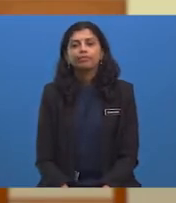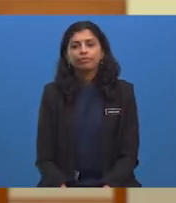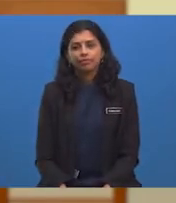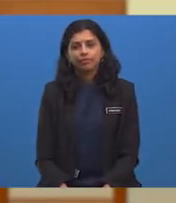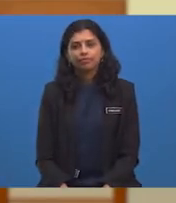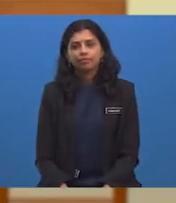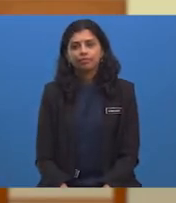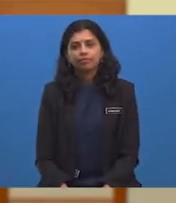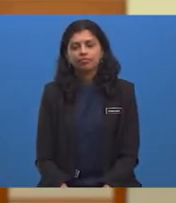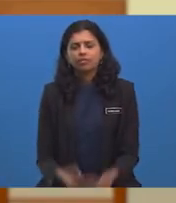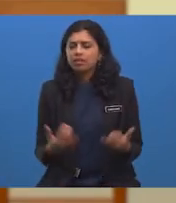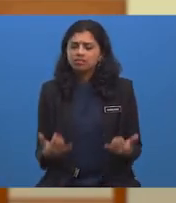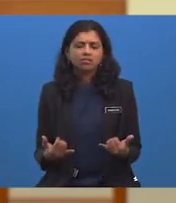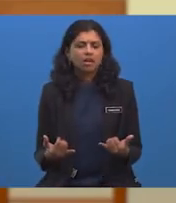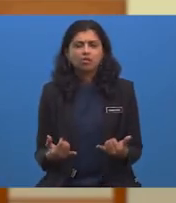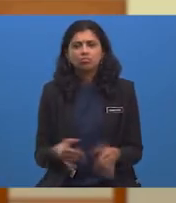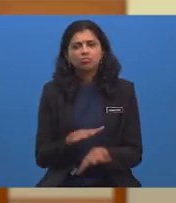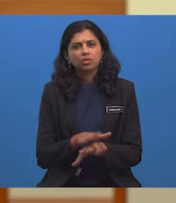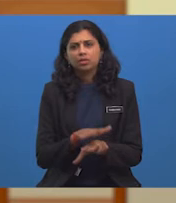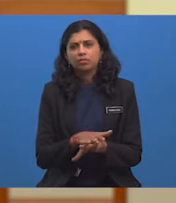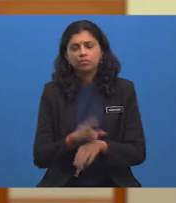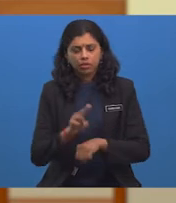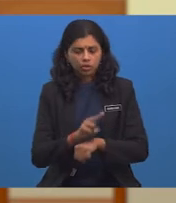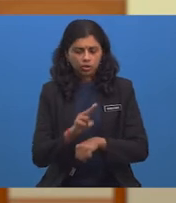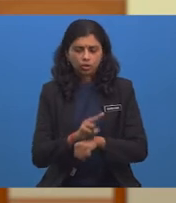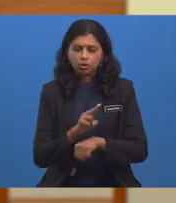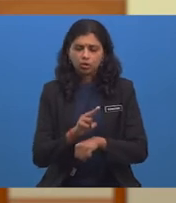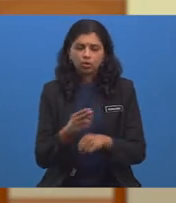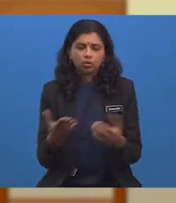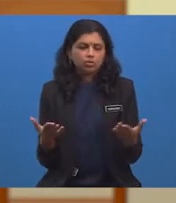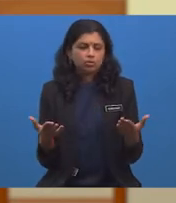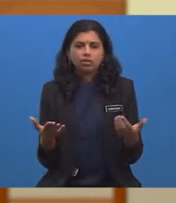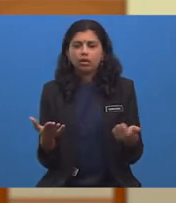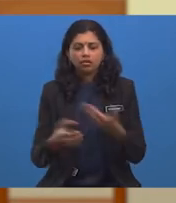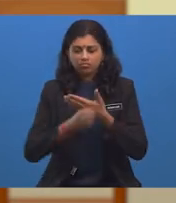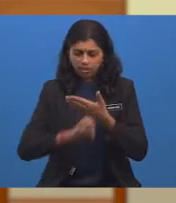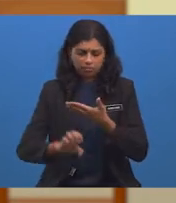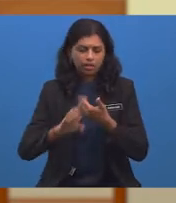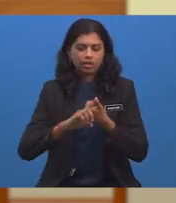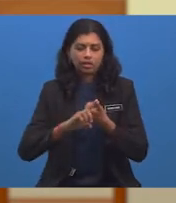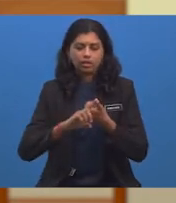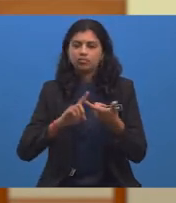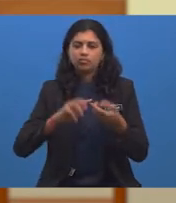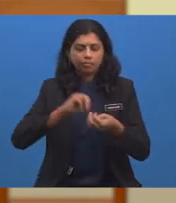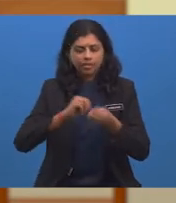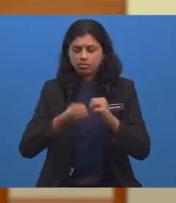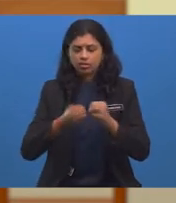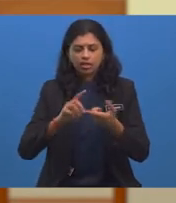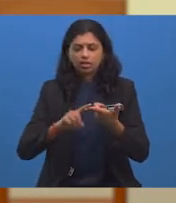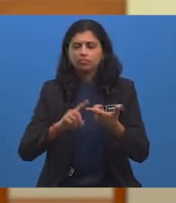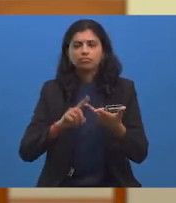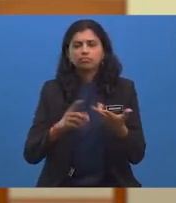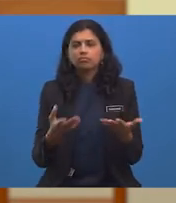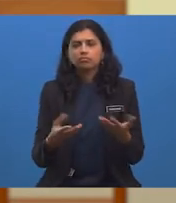of communication is mainly through social application like email, text messaging